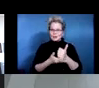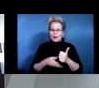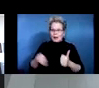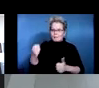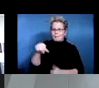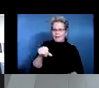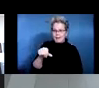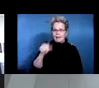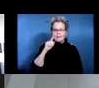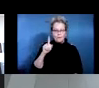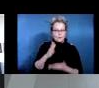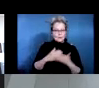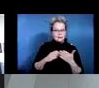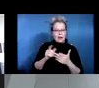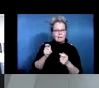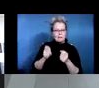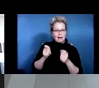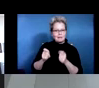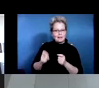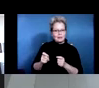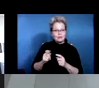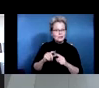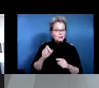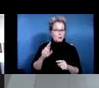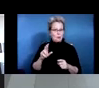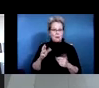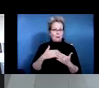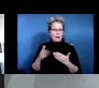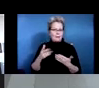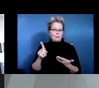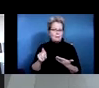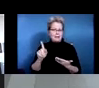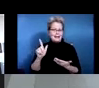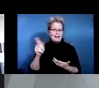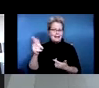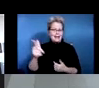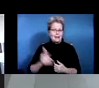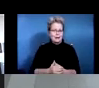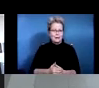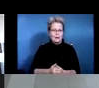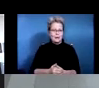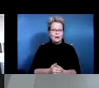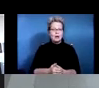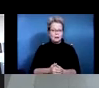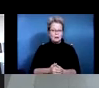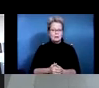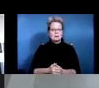know we might need this early on, but can kind of anticipate he'll need some adjustments made to his work site within the future.